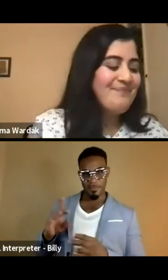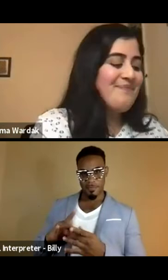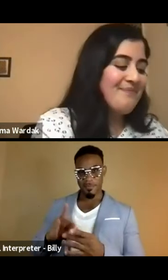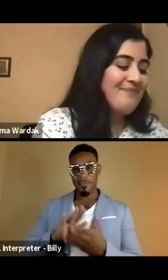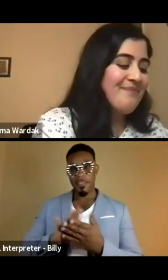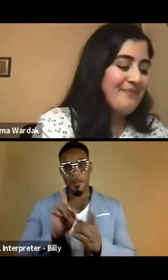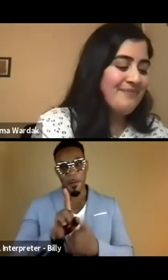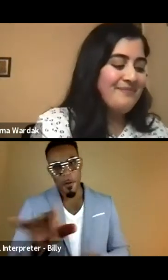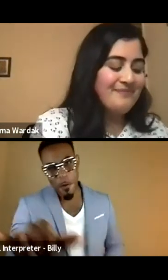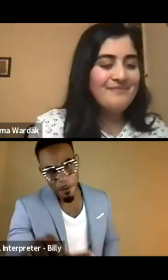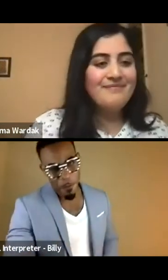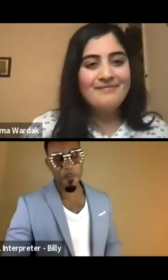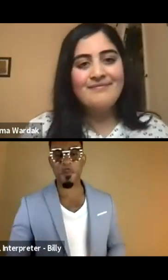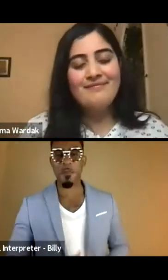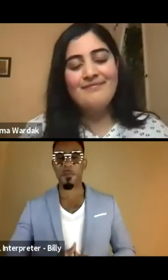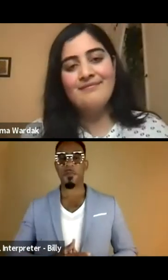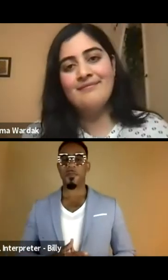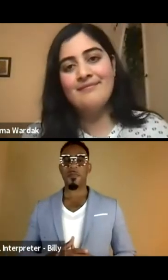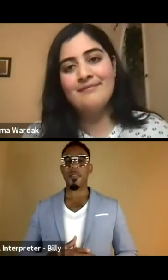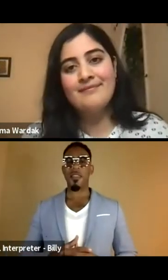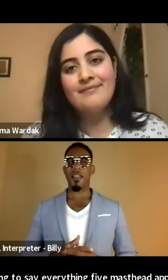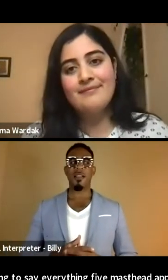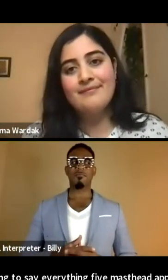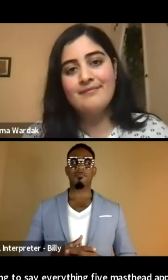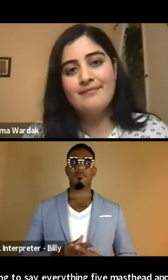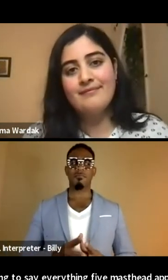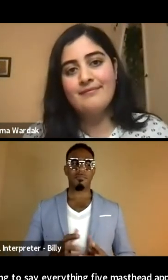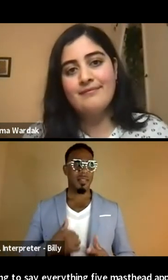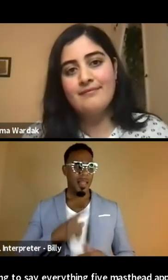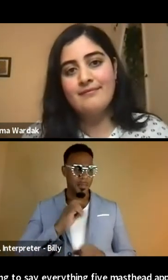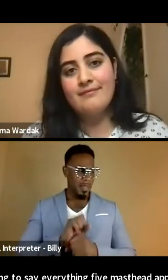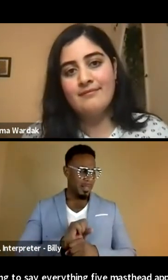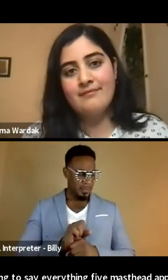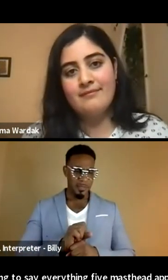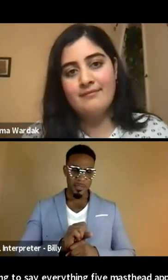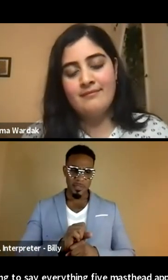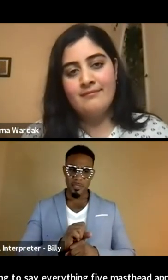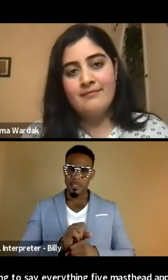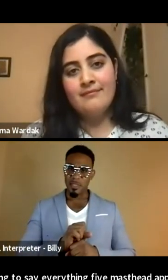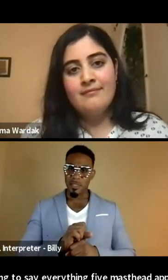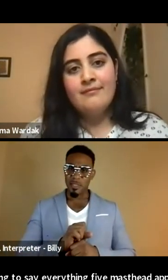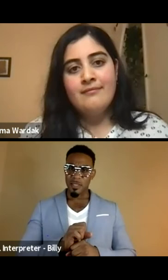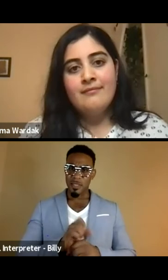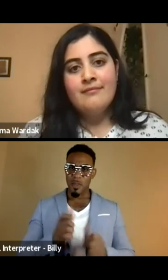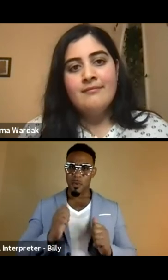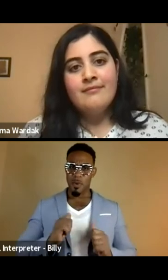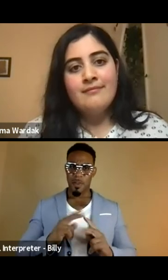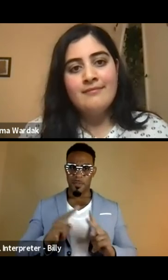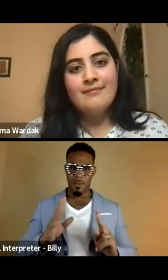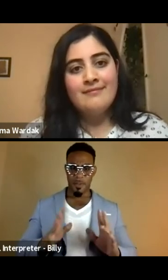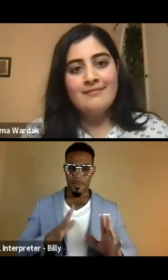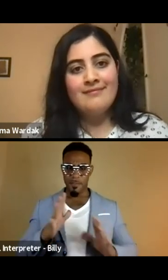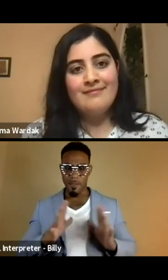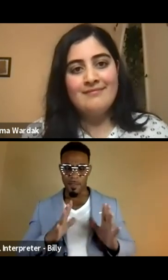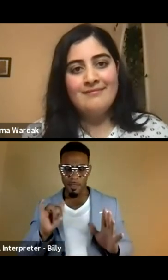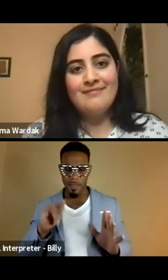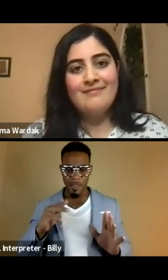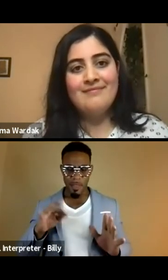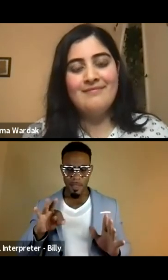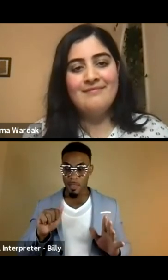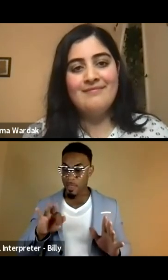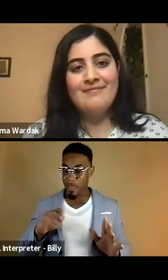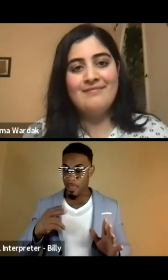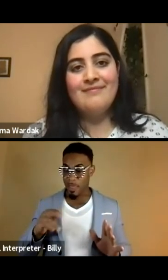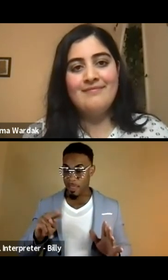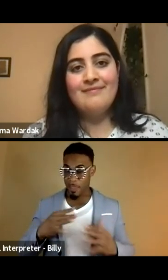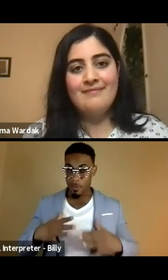well. Um, I'm actually wearing a very fancy Afghan dress. This is not